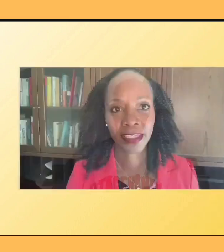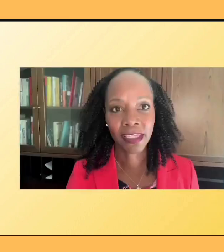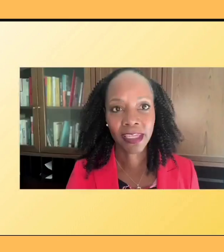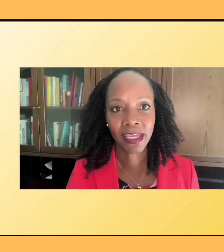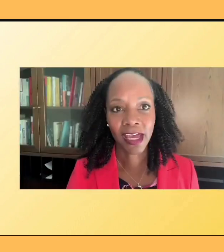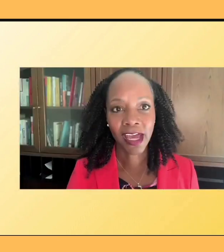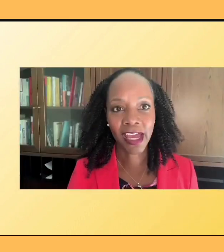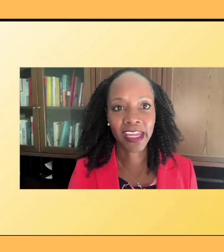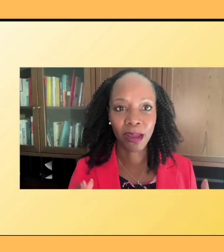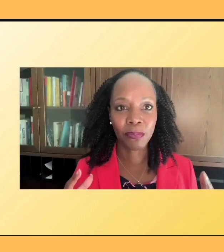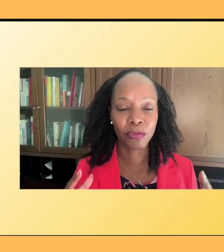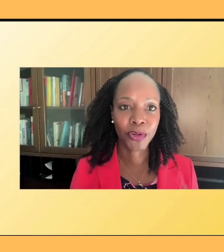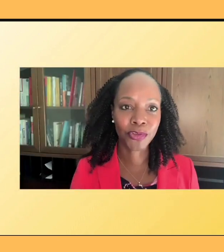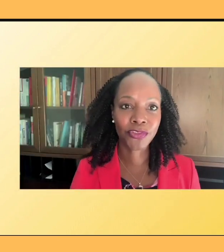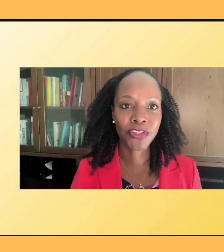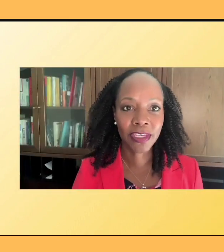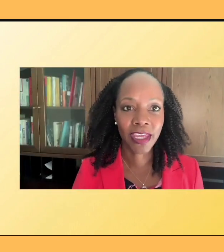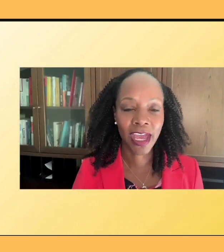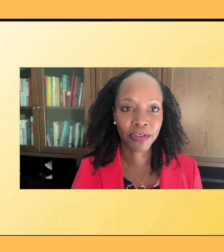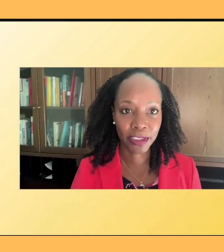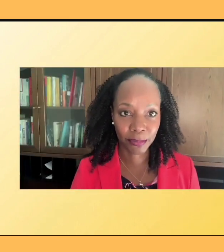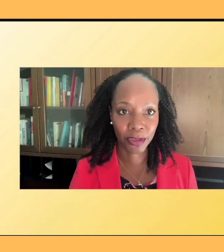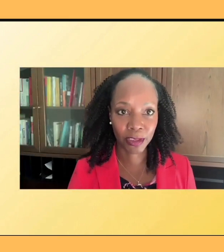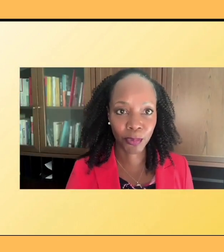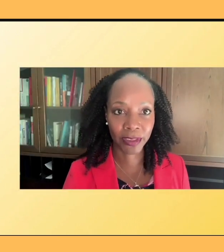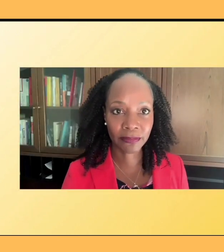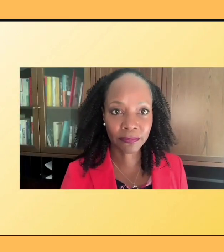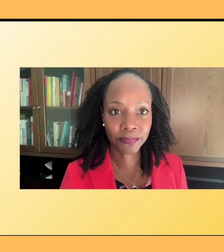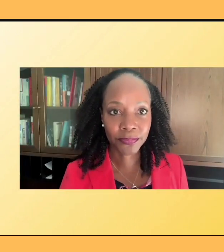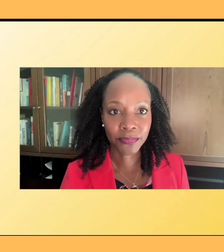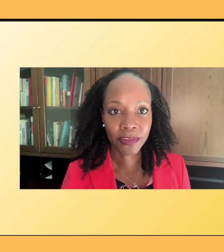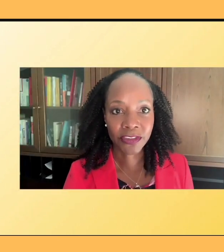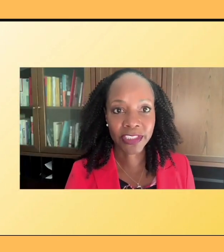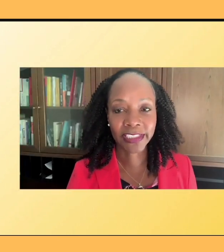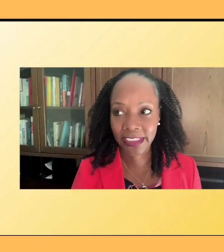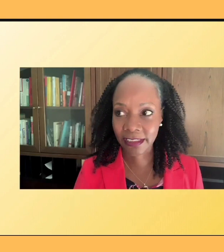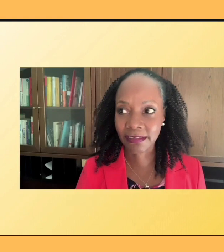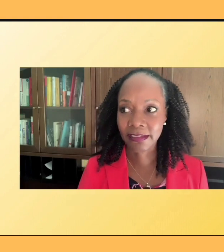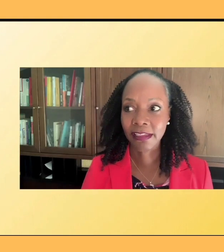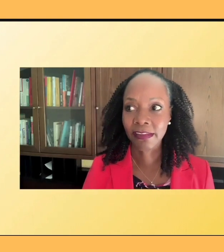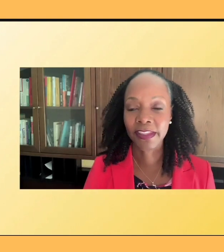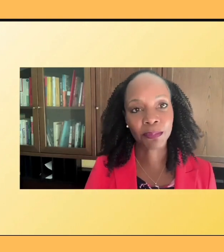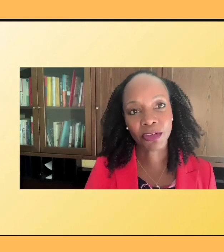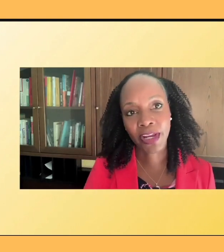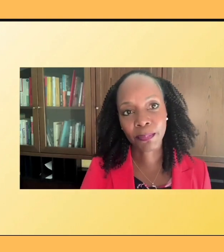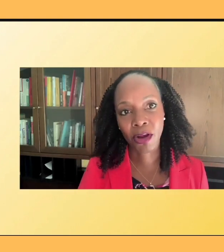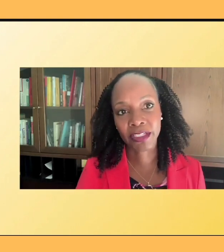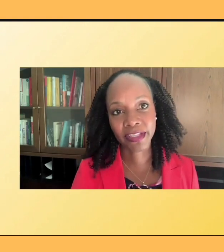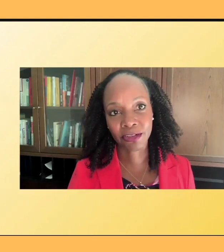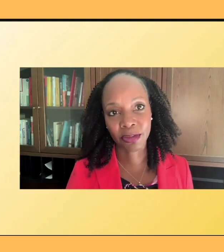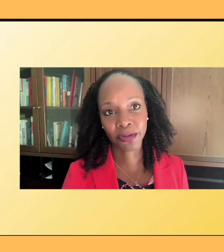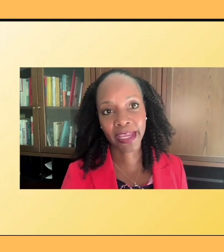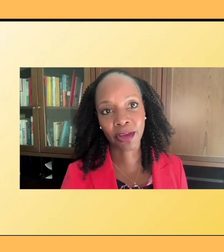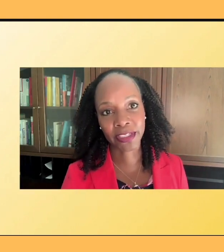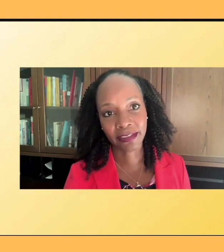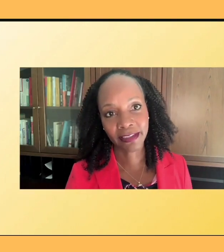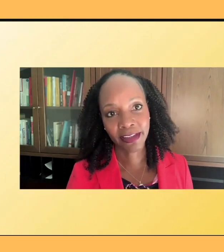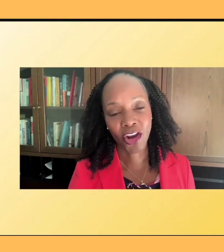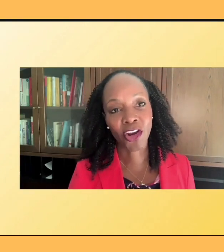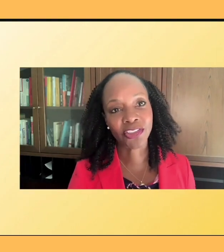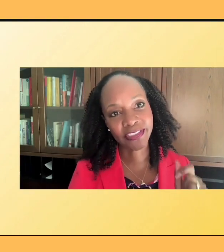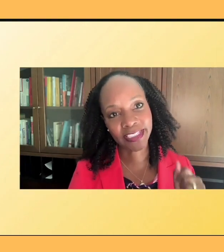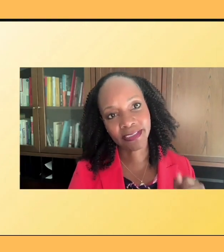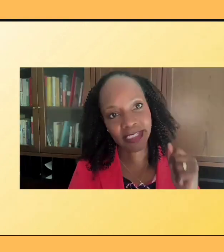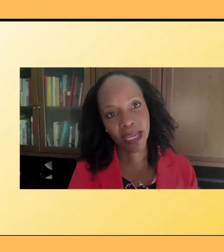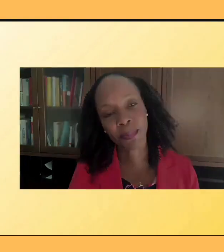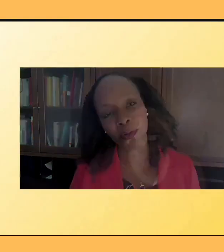African American woman to lead the Democratic Party of Sacramento County, our state capital. As our